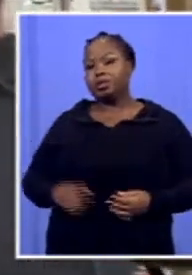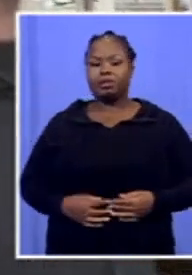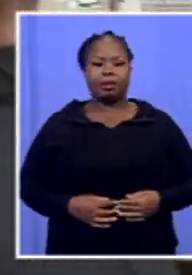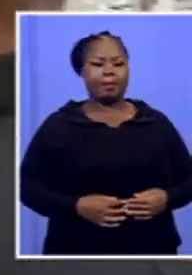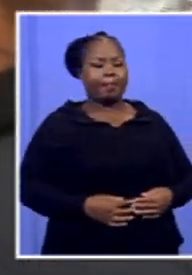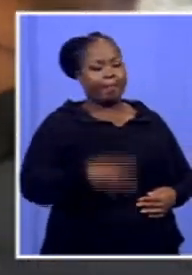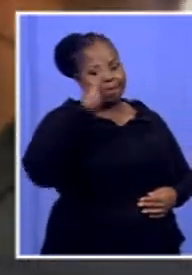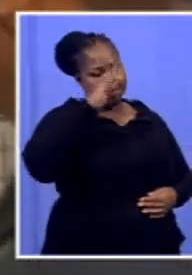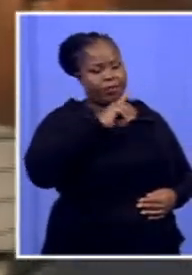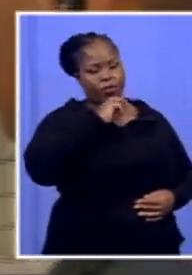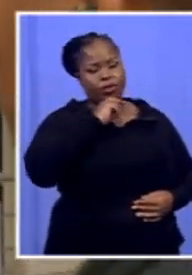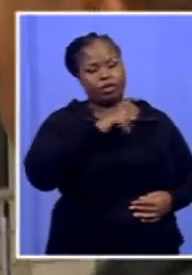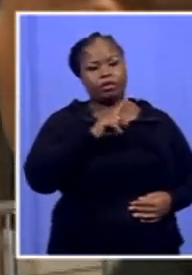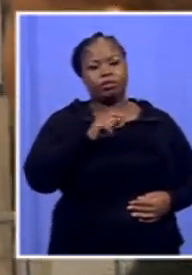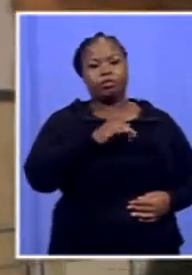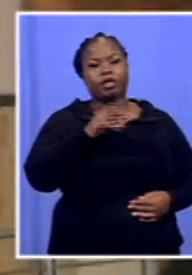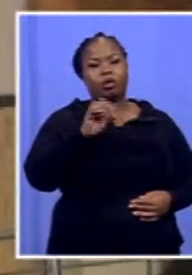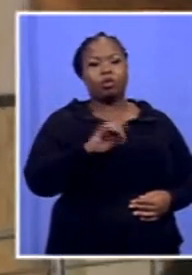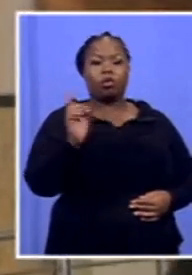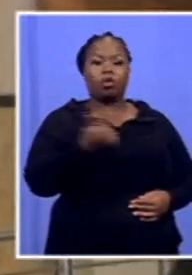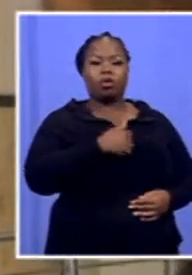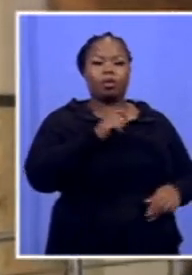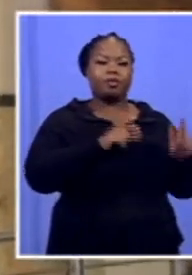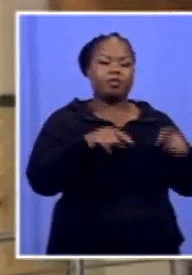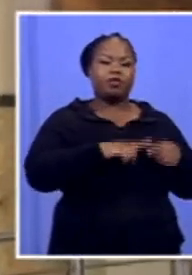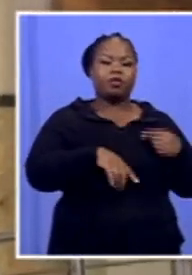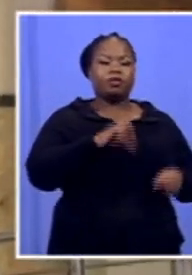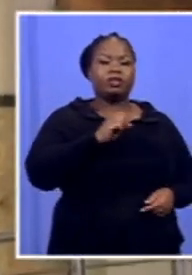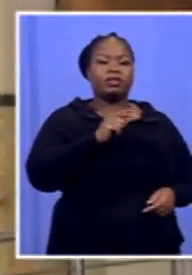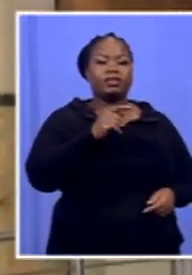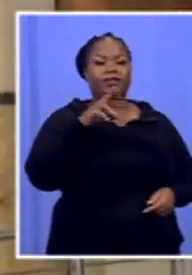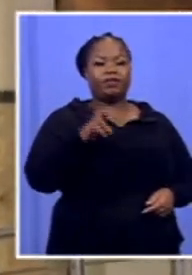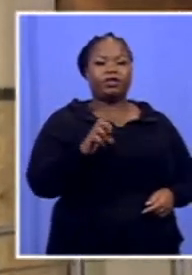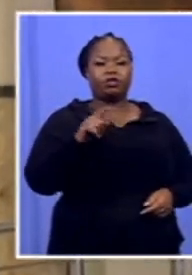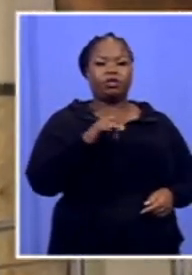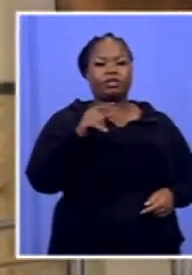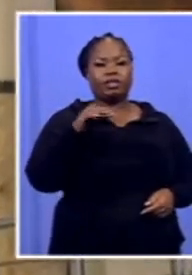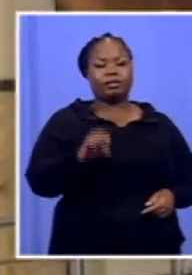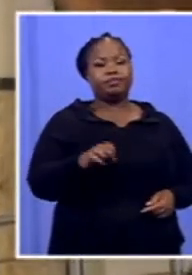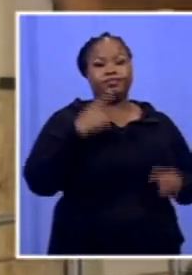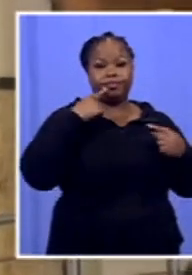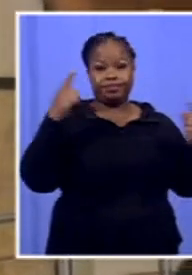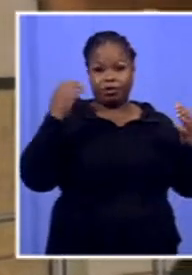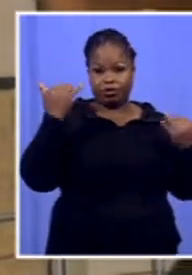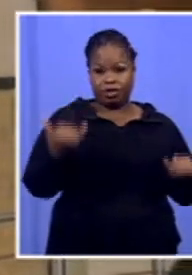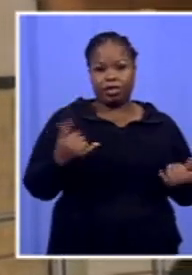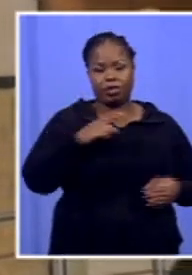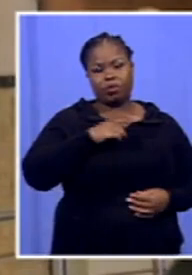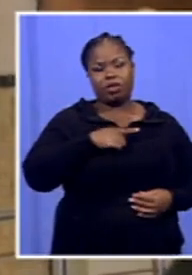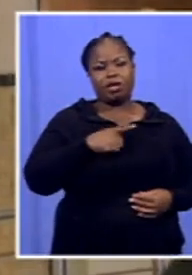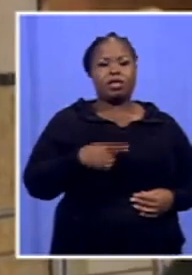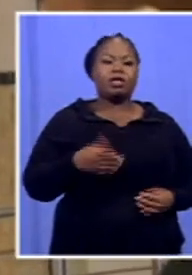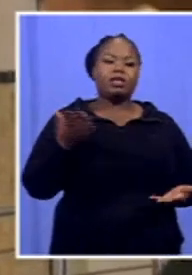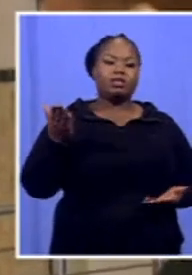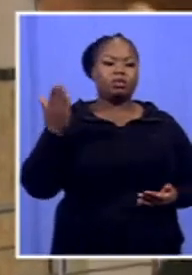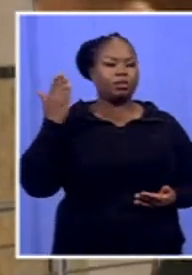Tumelo. Let me greet all people from Steve Trader. The announcement that we want to do today, that yesterday we have a council